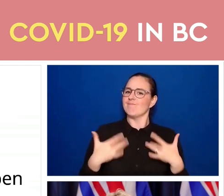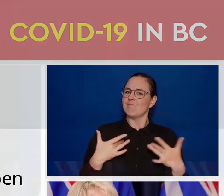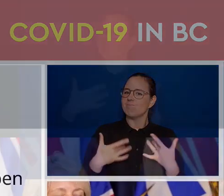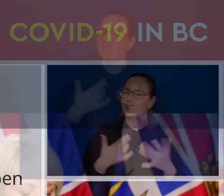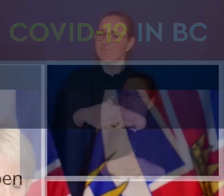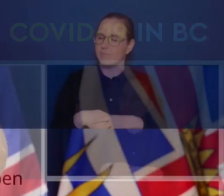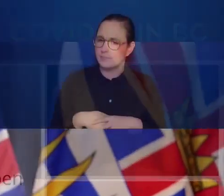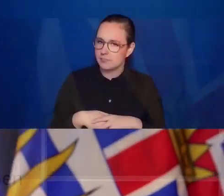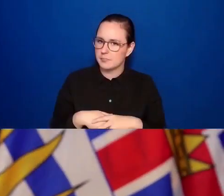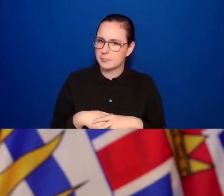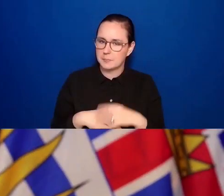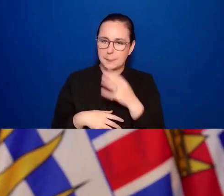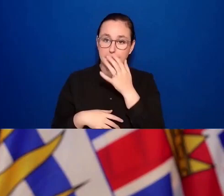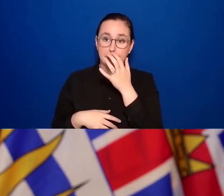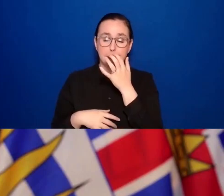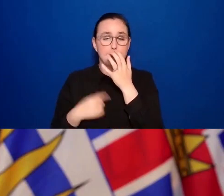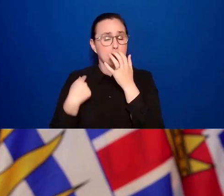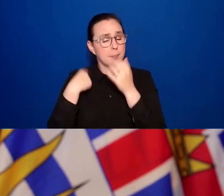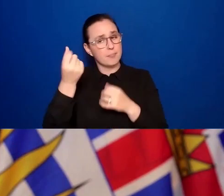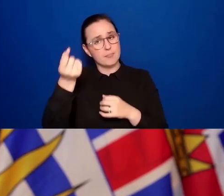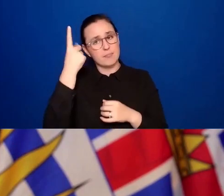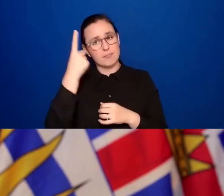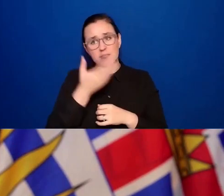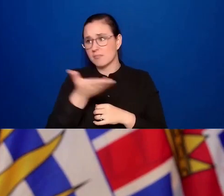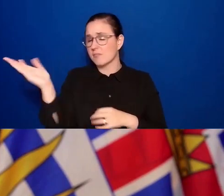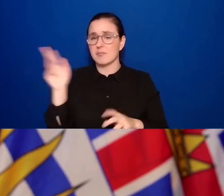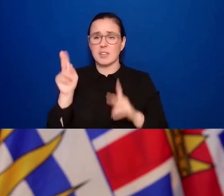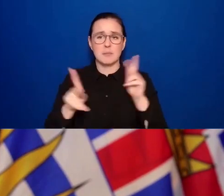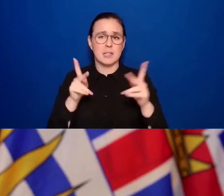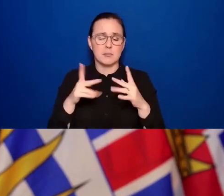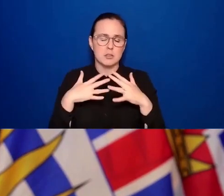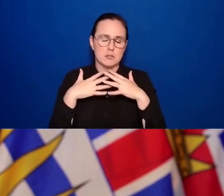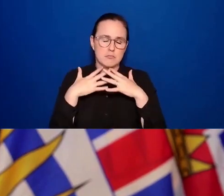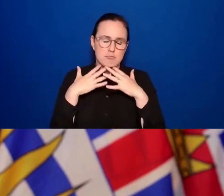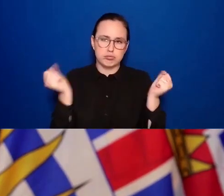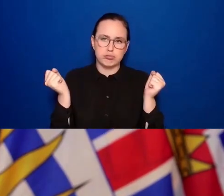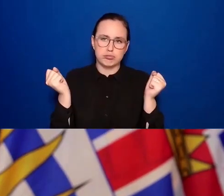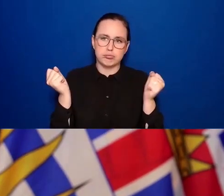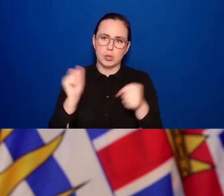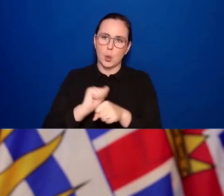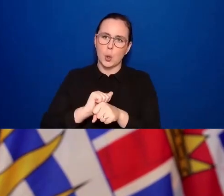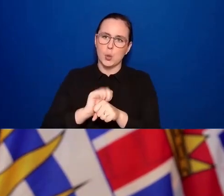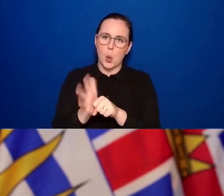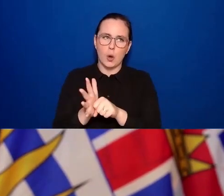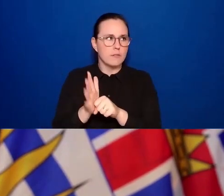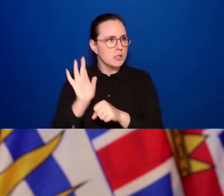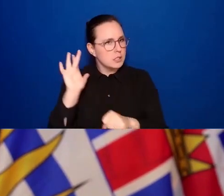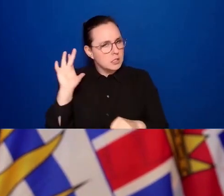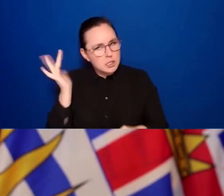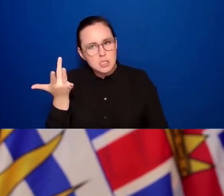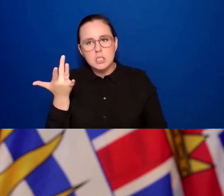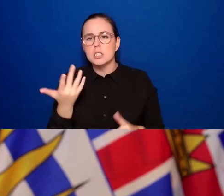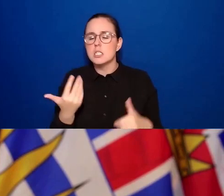frustrated with COVID-19. And that we are concerned about what lies ahead and what might happen next.